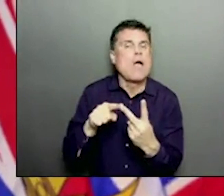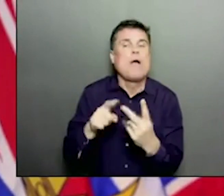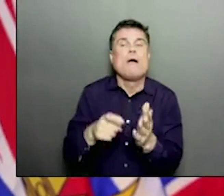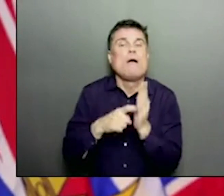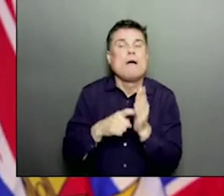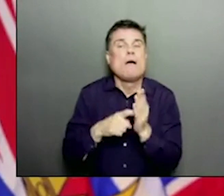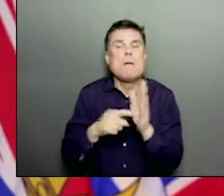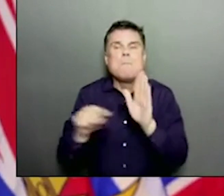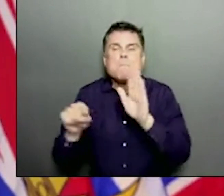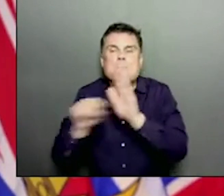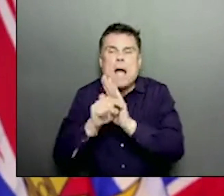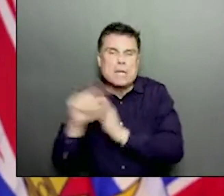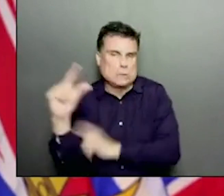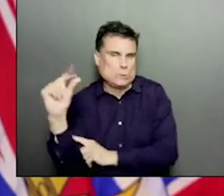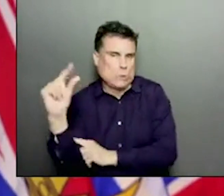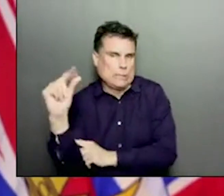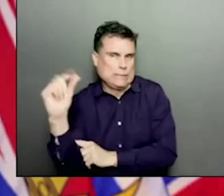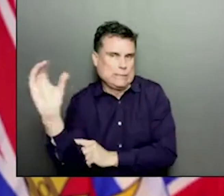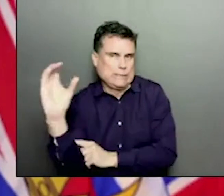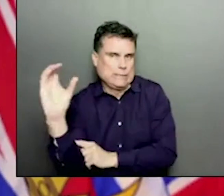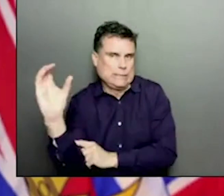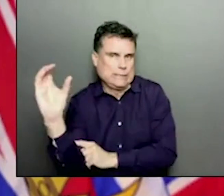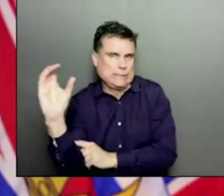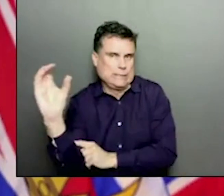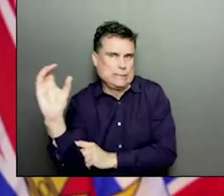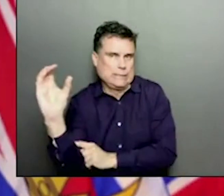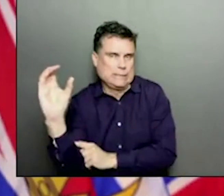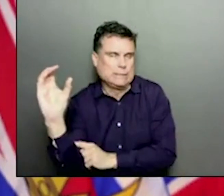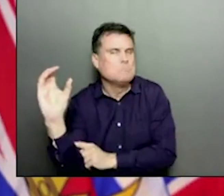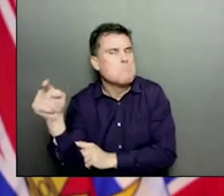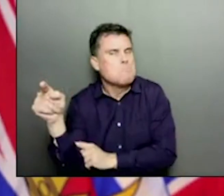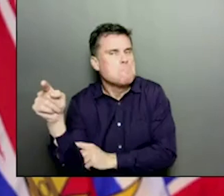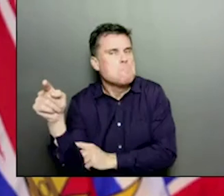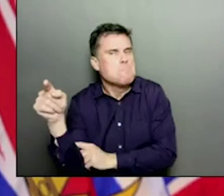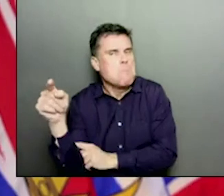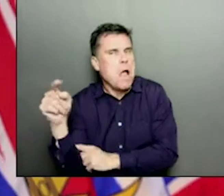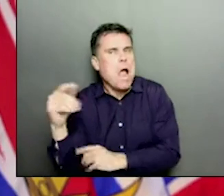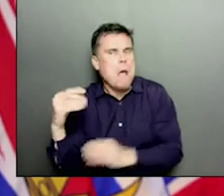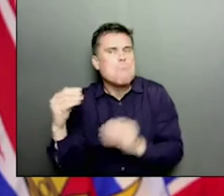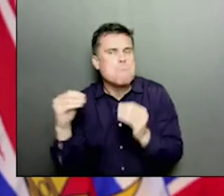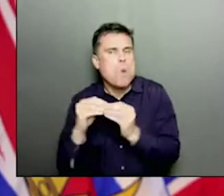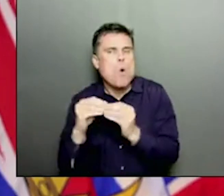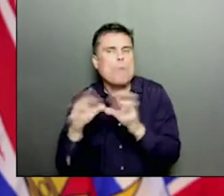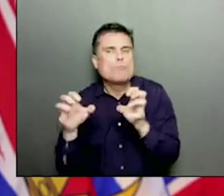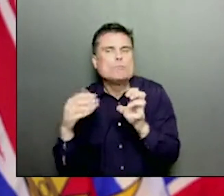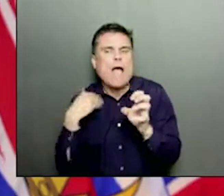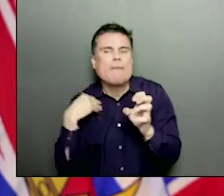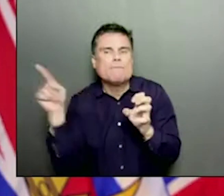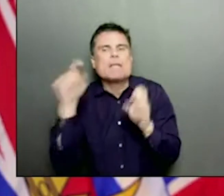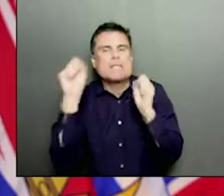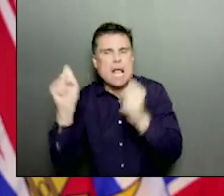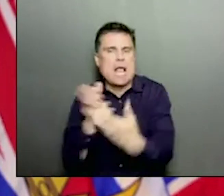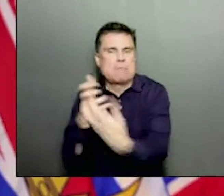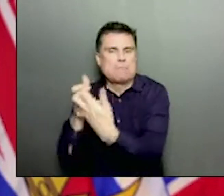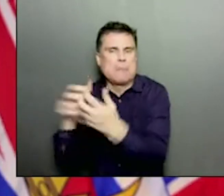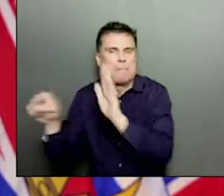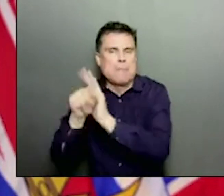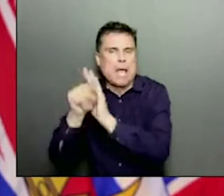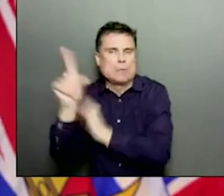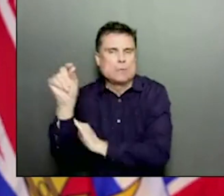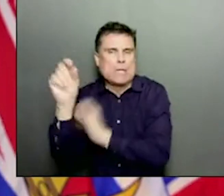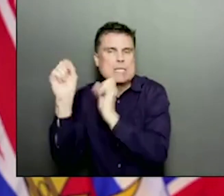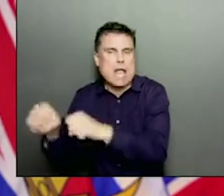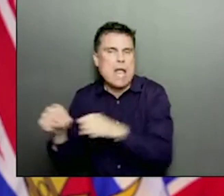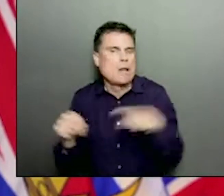temperature, which is minus 2 to 8. And so that is really important. That allows us to get it out to